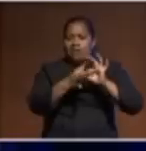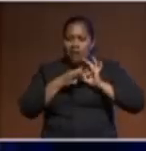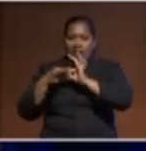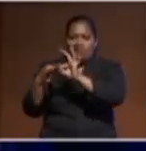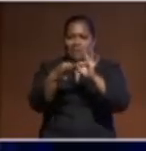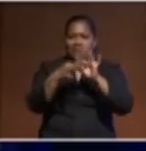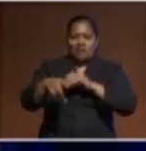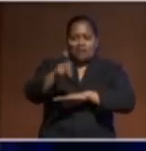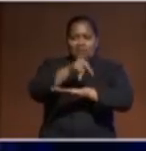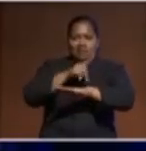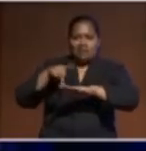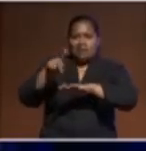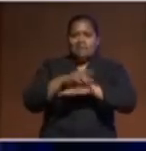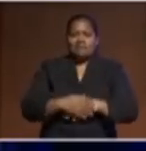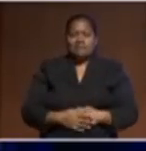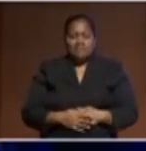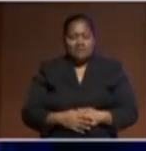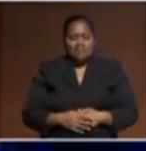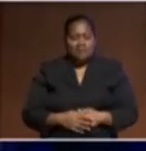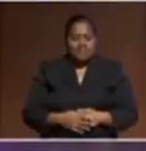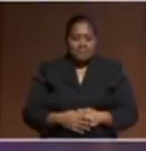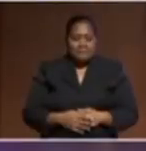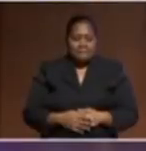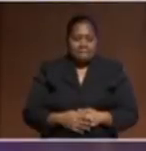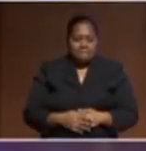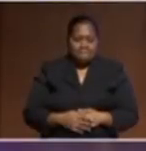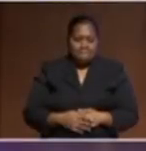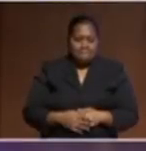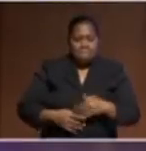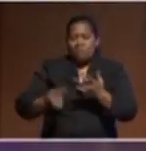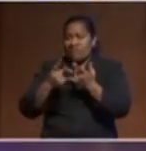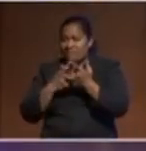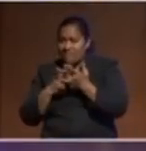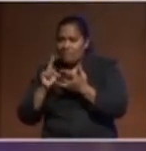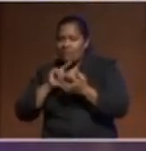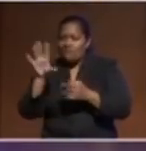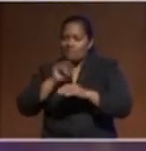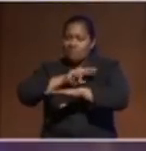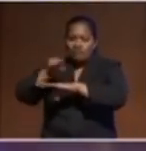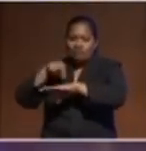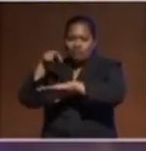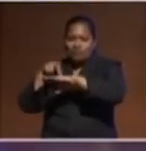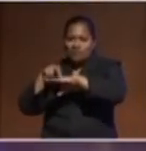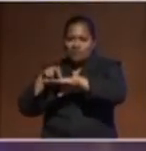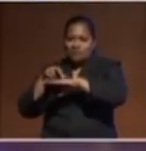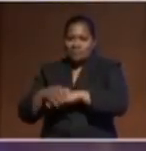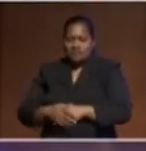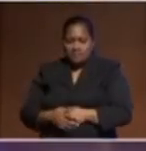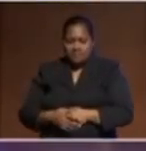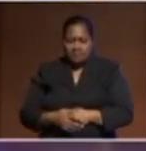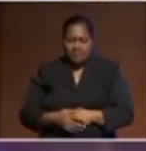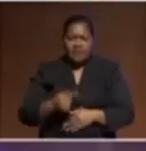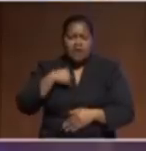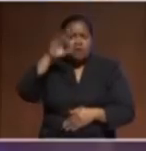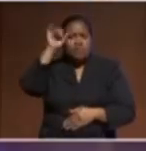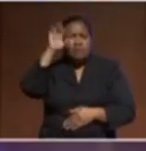through in making those decisions. But my other reflection is just from a regional perspective. I remember when we were thinking about